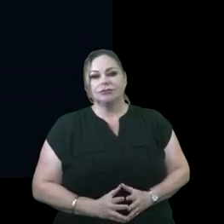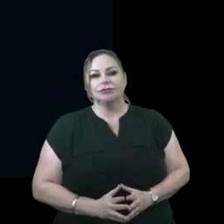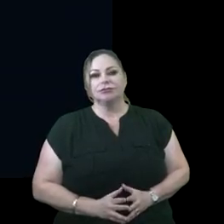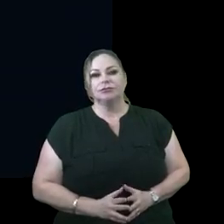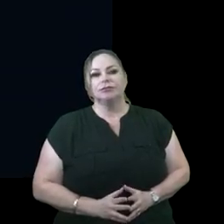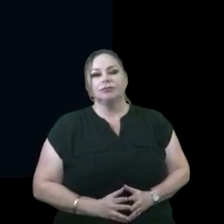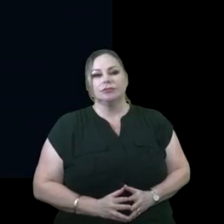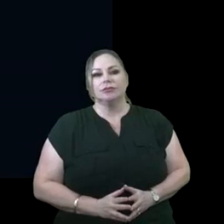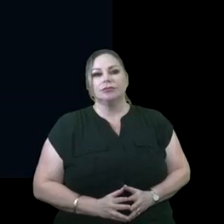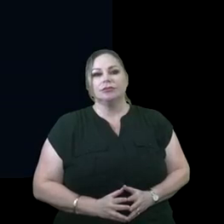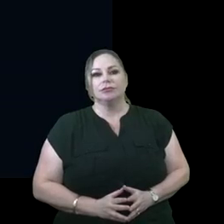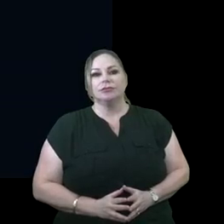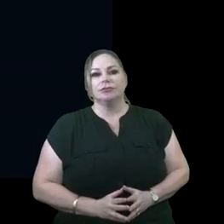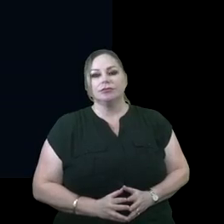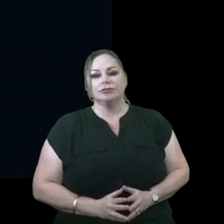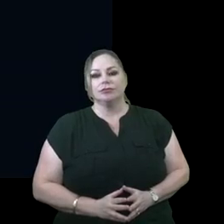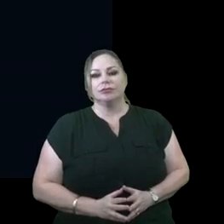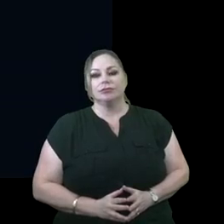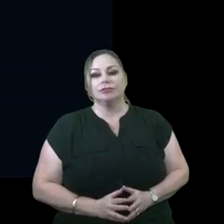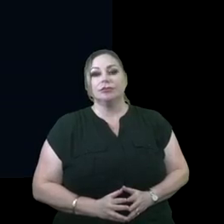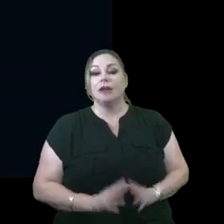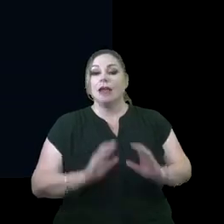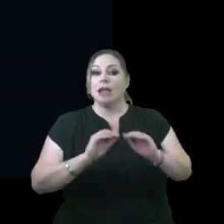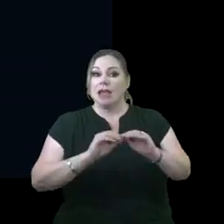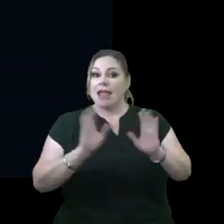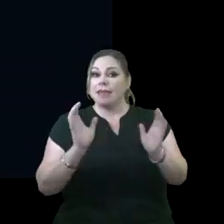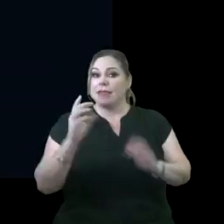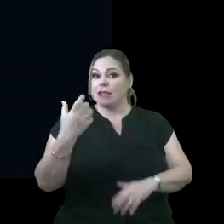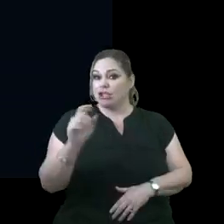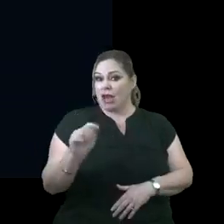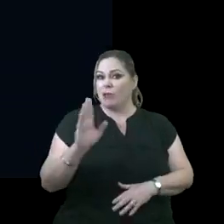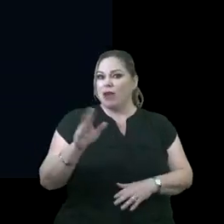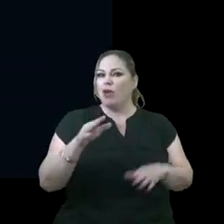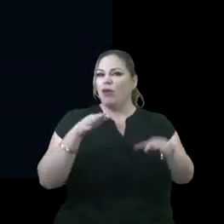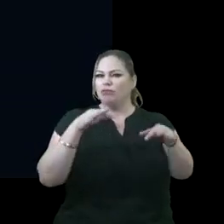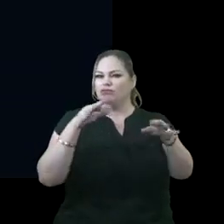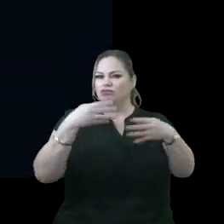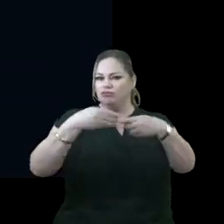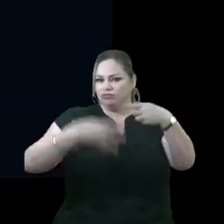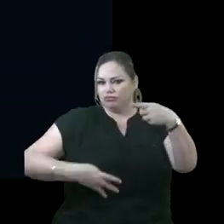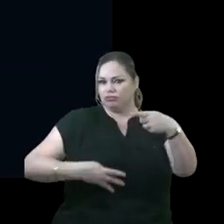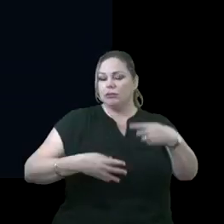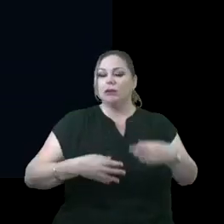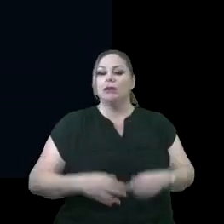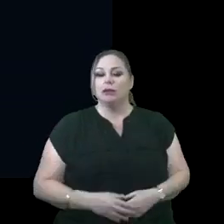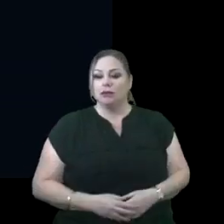And we'll share this information with you in the chat as well. Absolutely different.